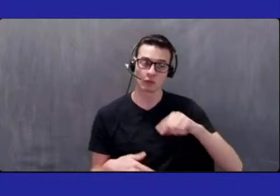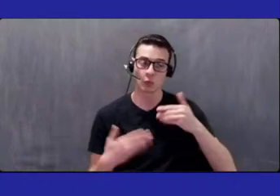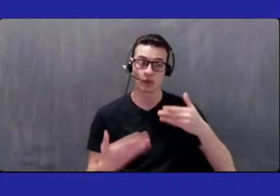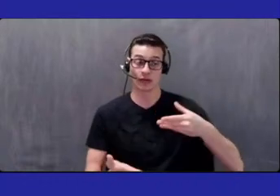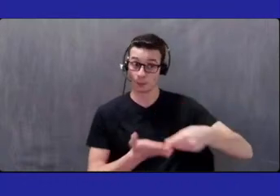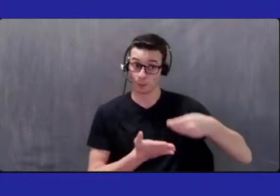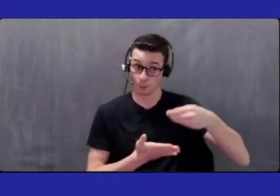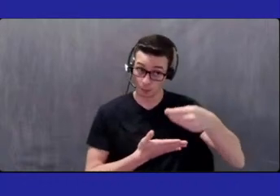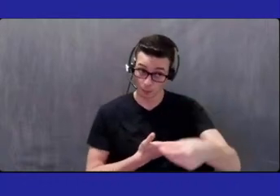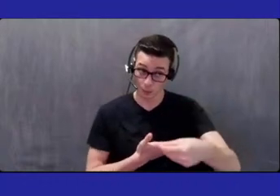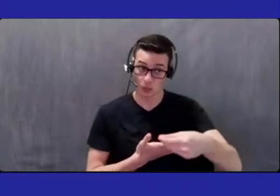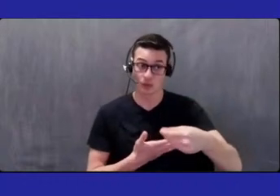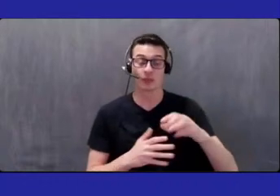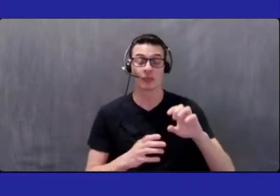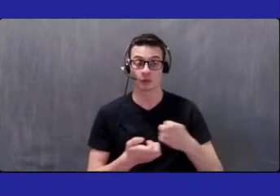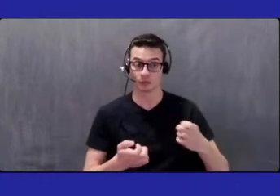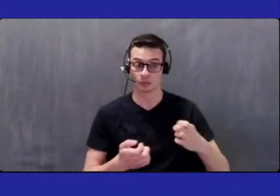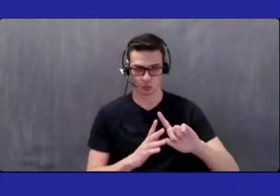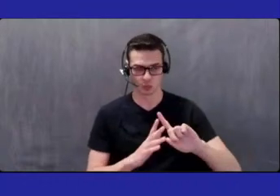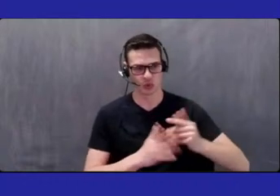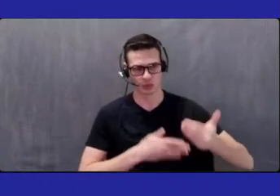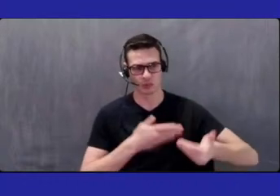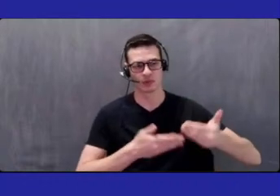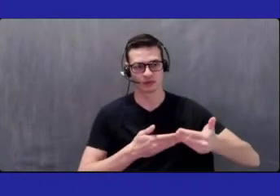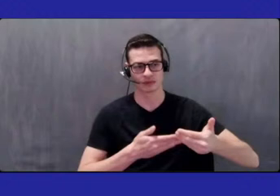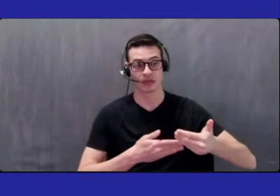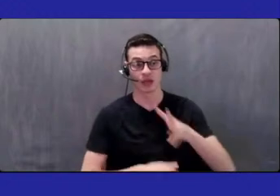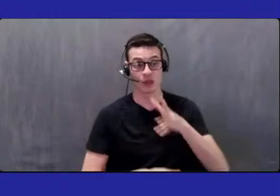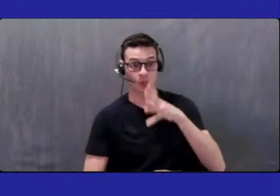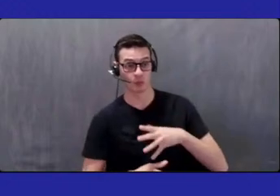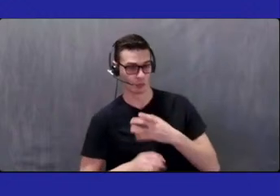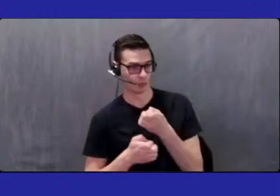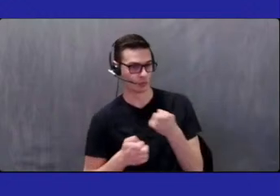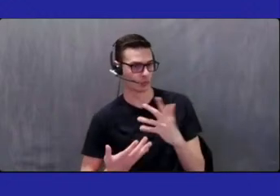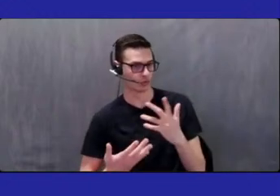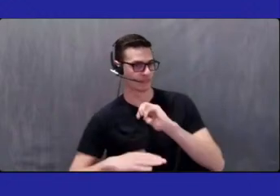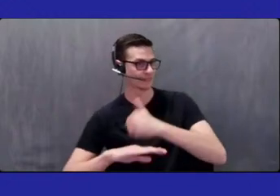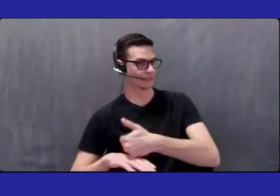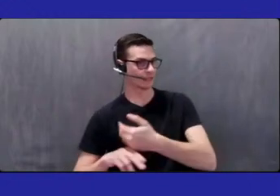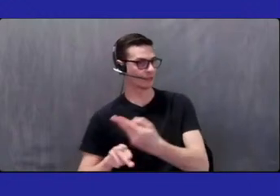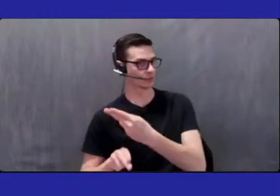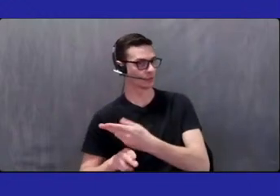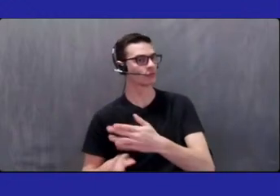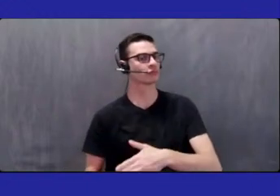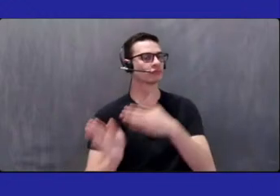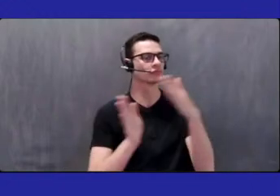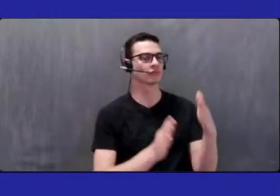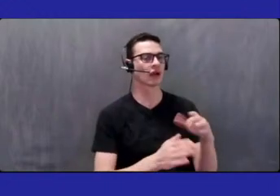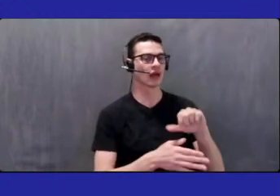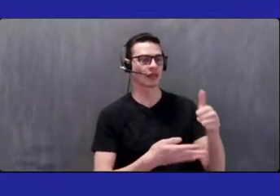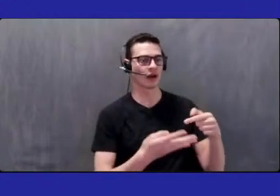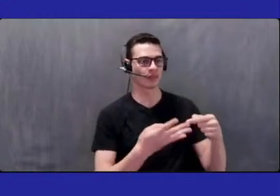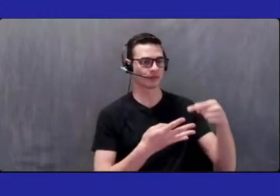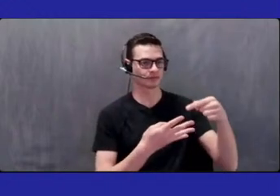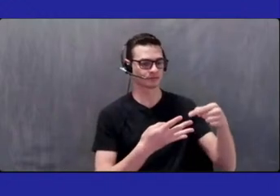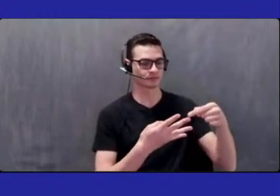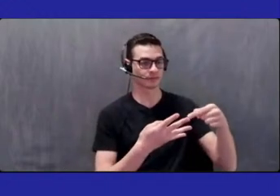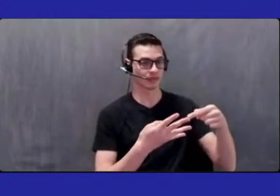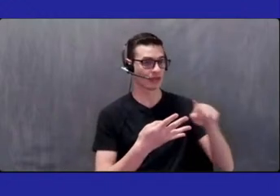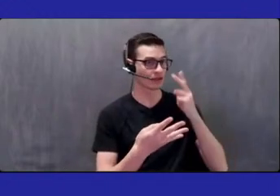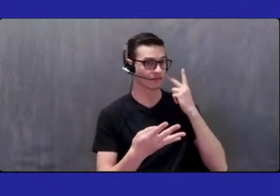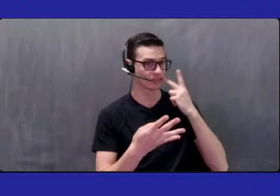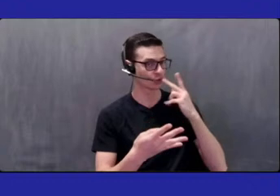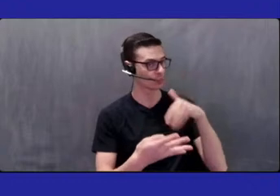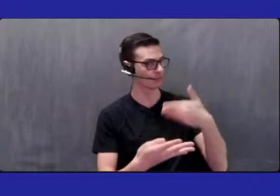equipment. The women's health imaging equipment is actually already in and being utilized. Vision is actually due to come in very